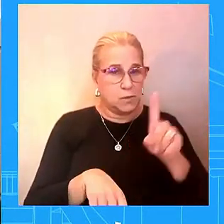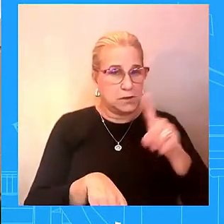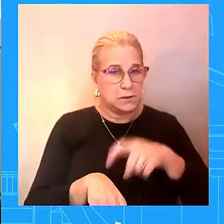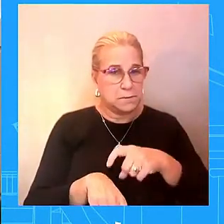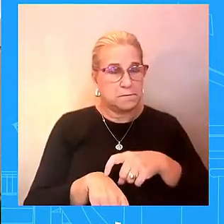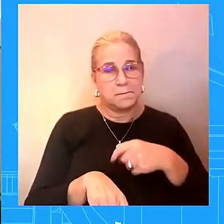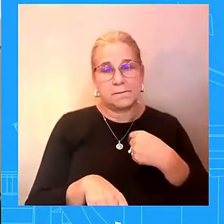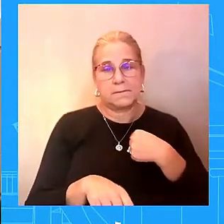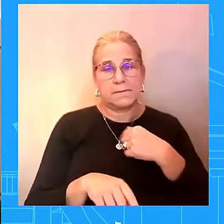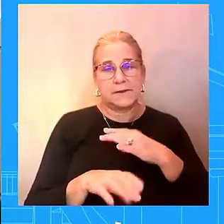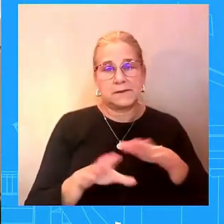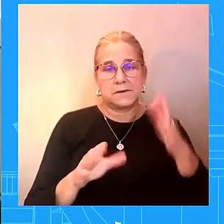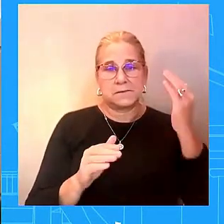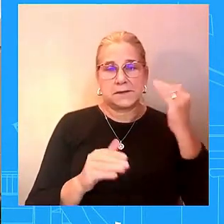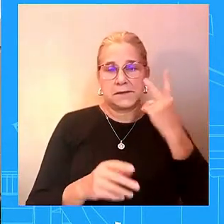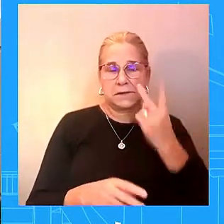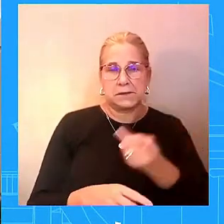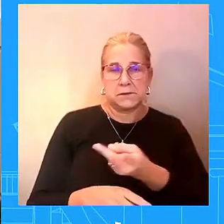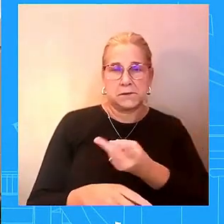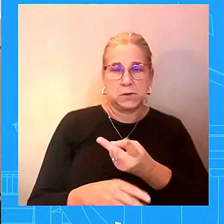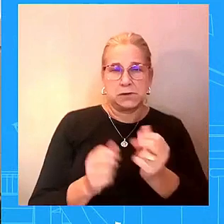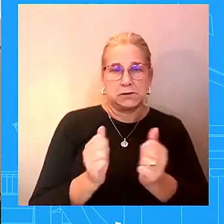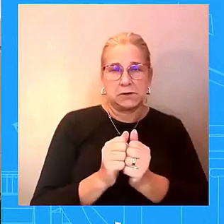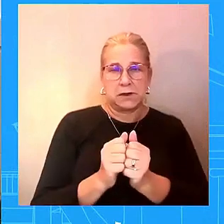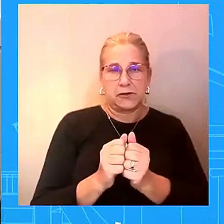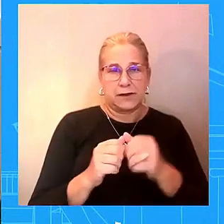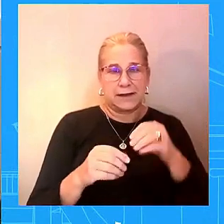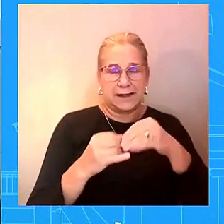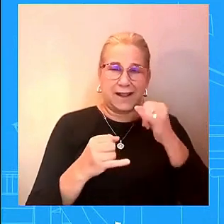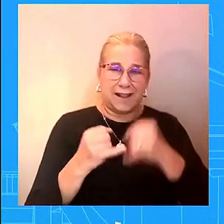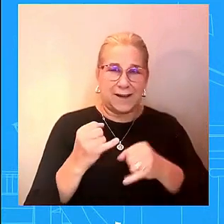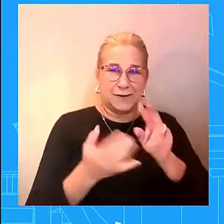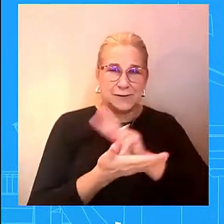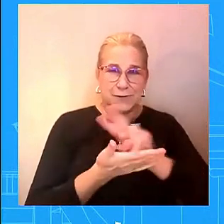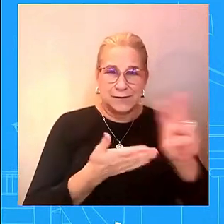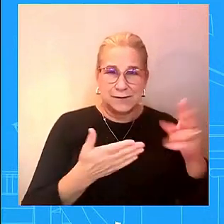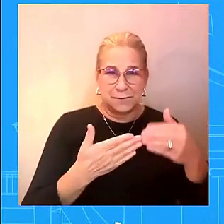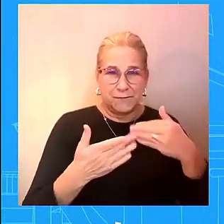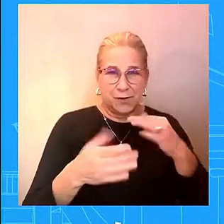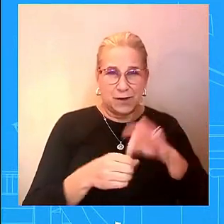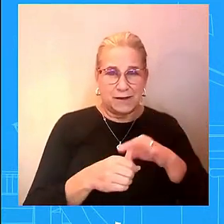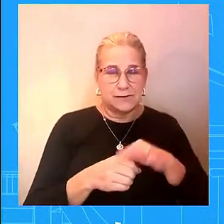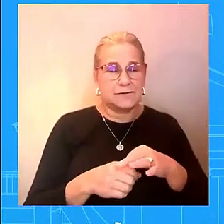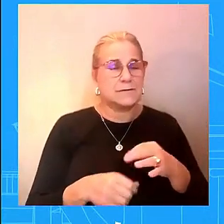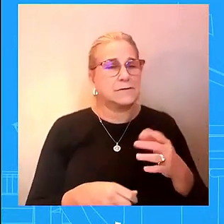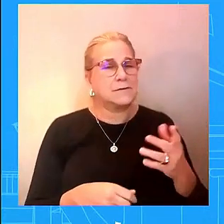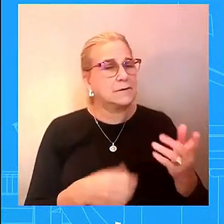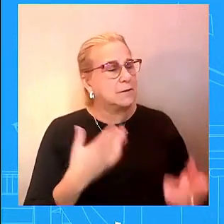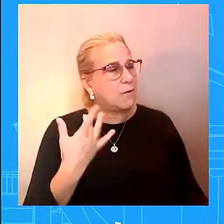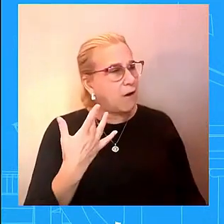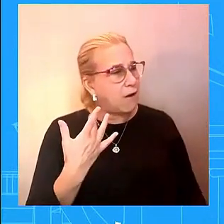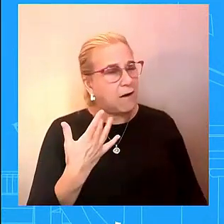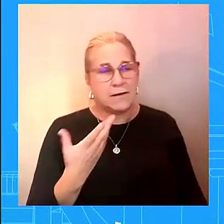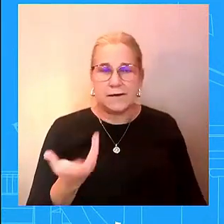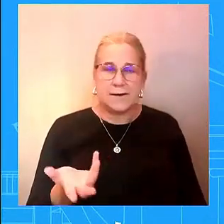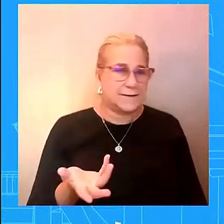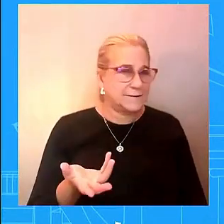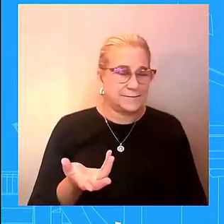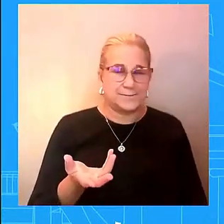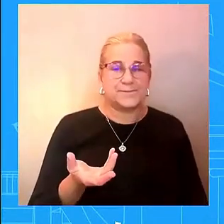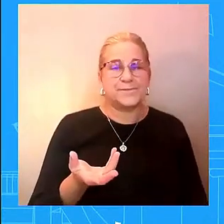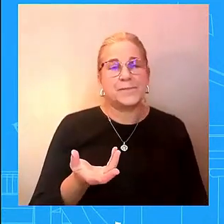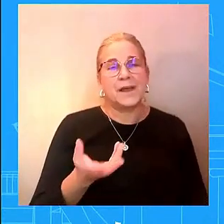together in these final two weeks what is the reason for that well i would remind folks that he was in philly